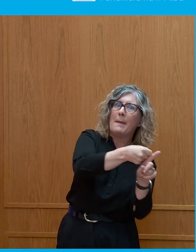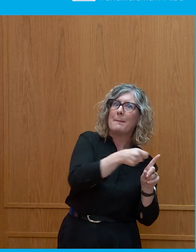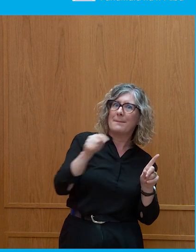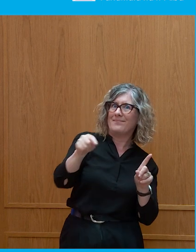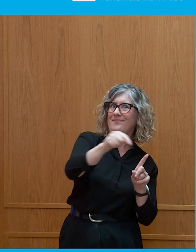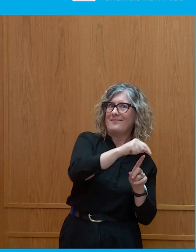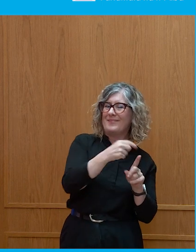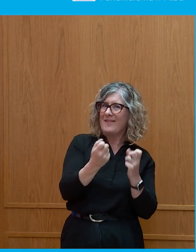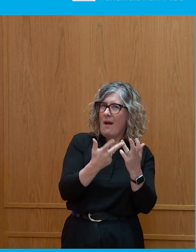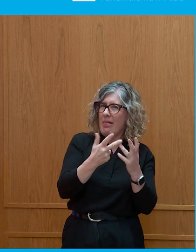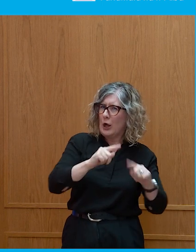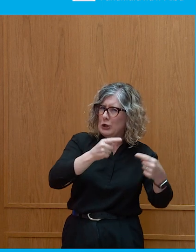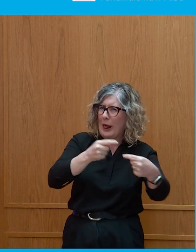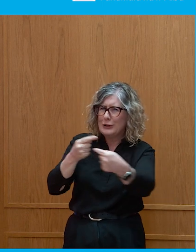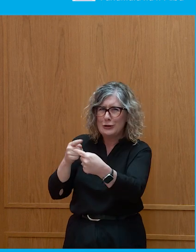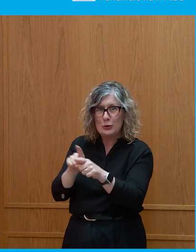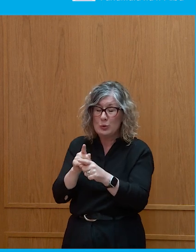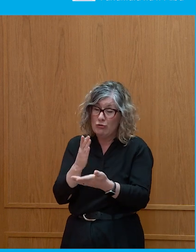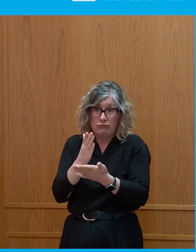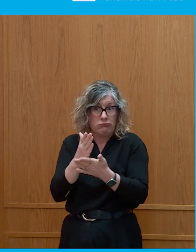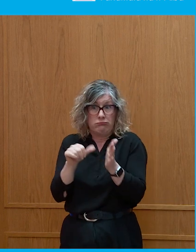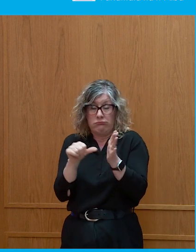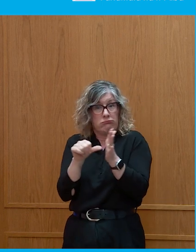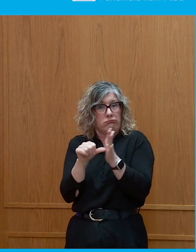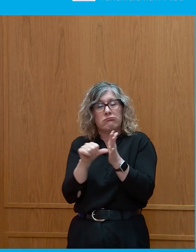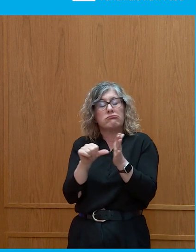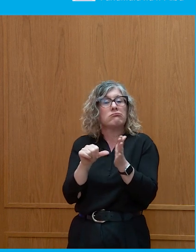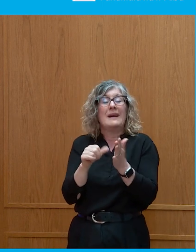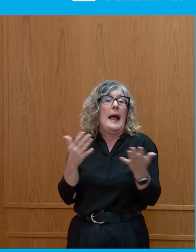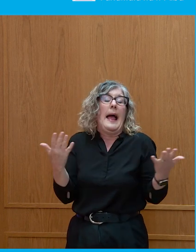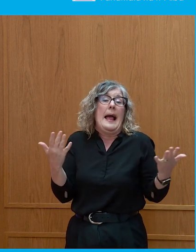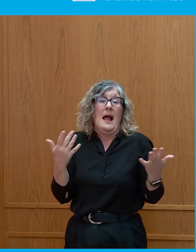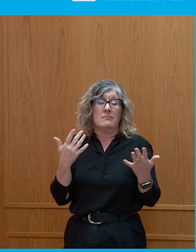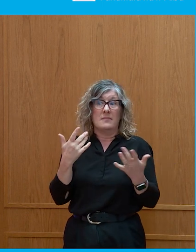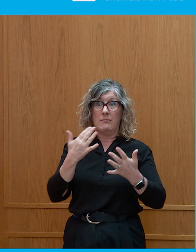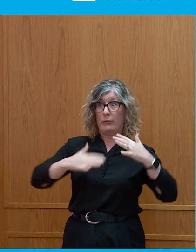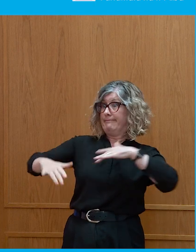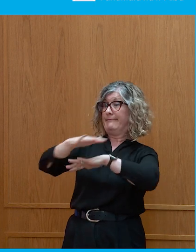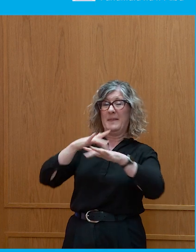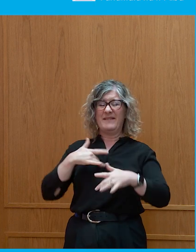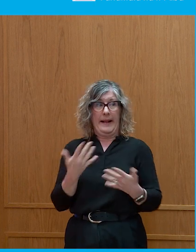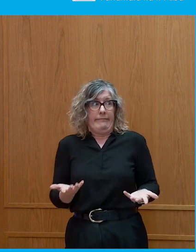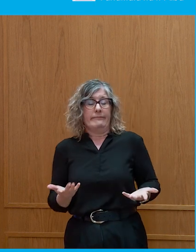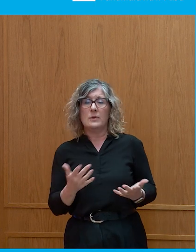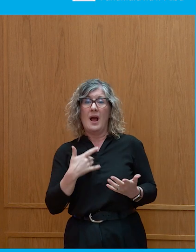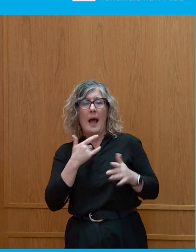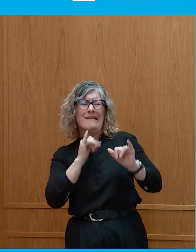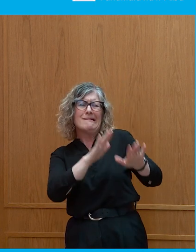as well. And it's just really difficult. And there's not a whole lot of sympathy for that. Jason?